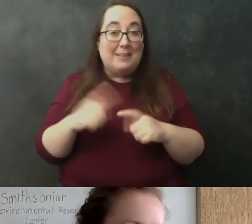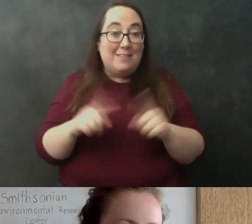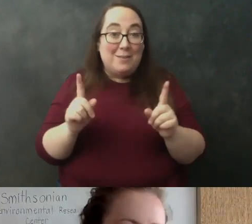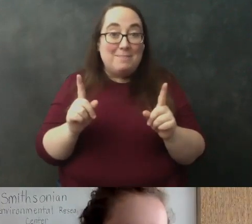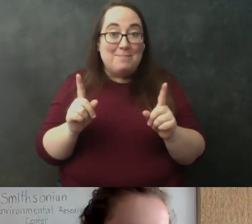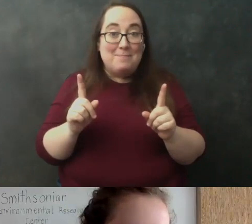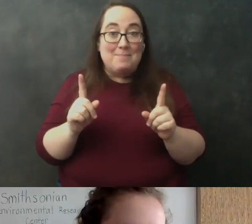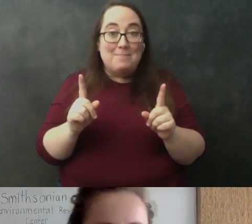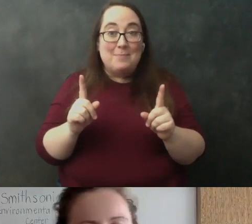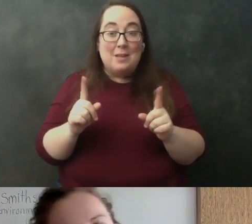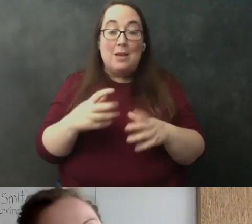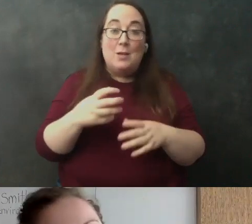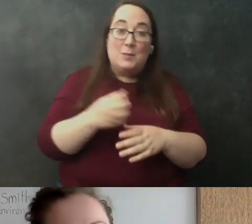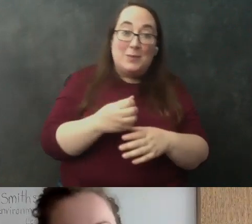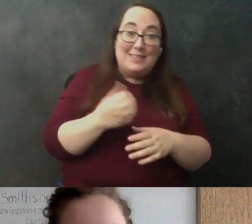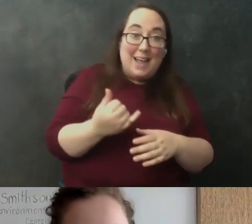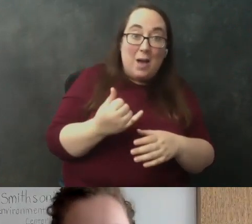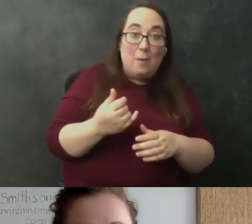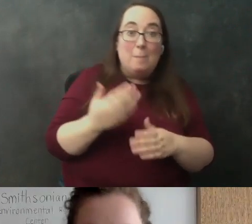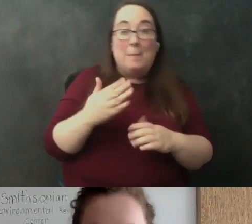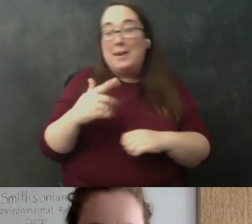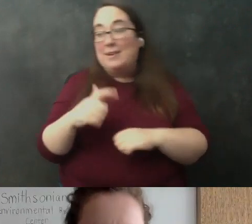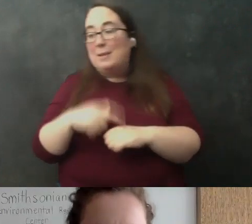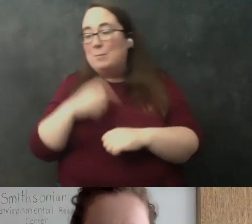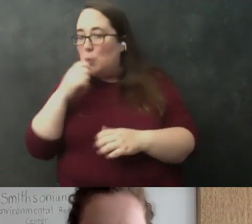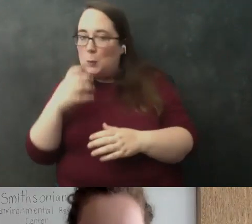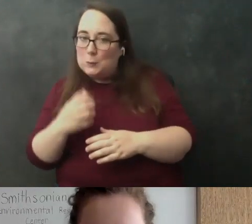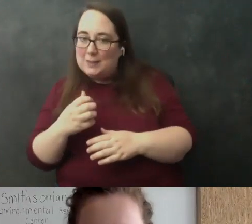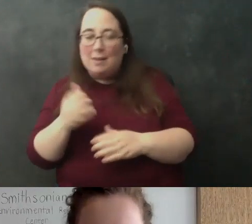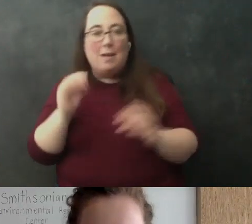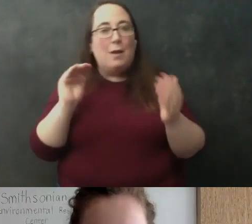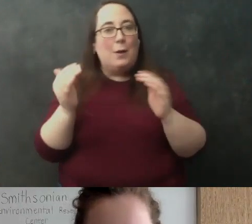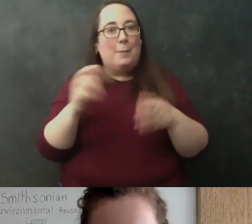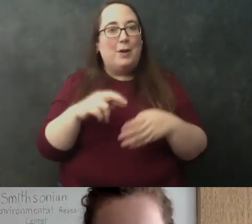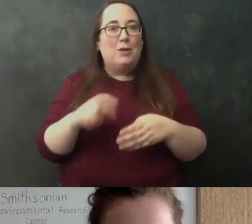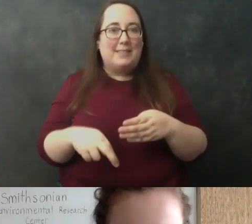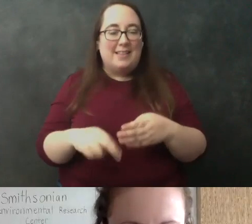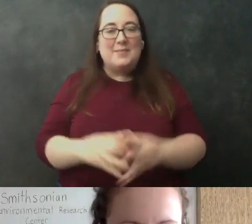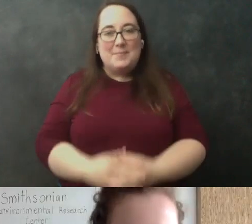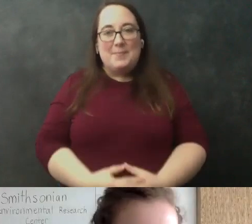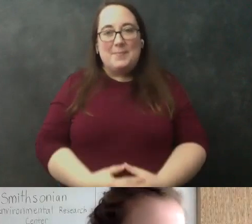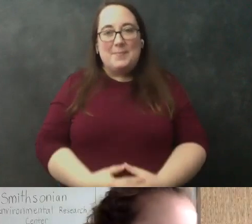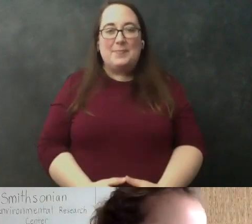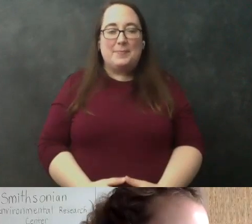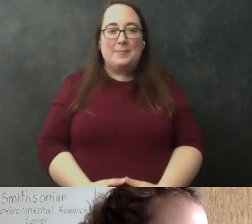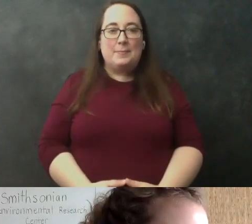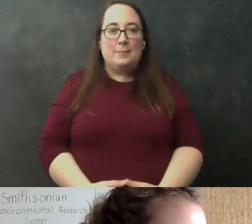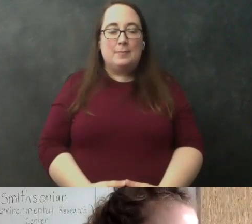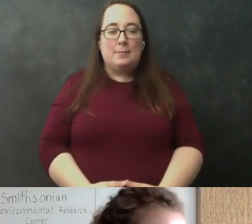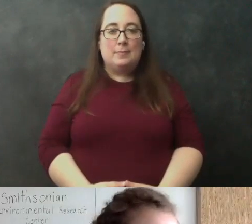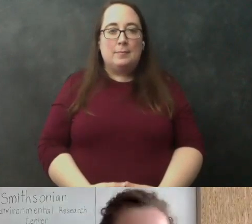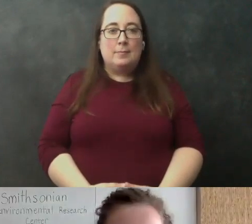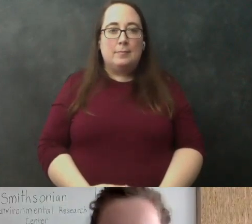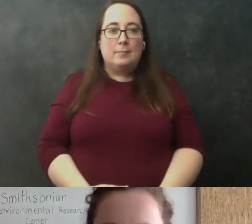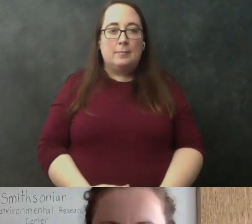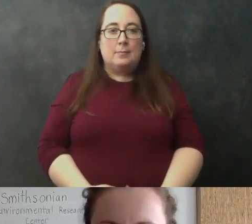like you're going to squeeze it now try don't you know next time you do it don't do it and compare your results see how it looks different um okay